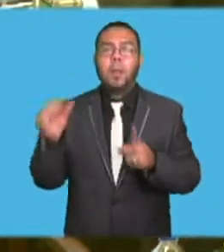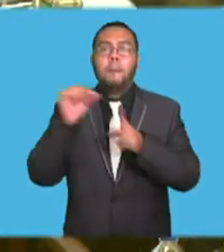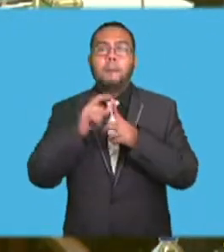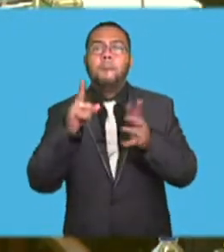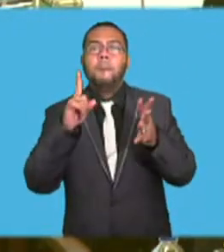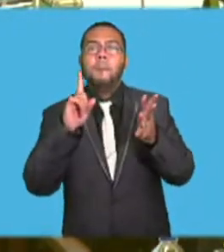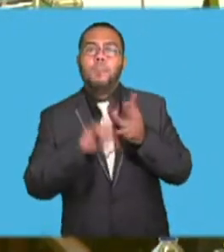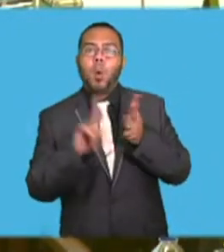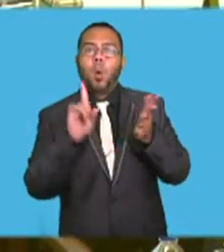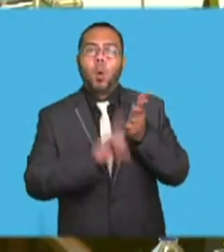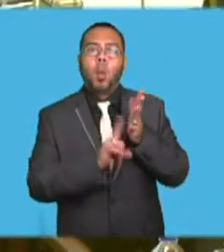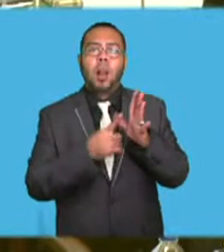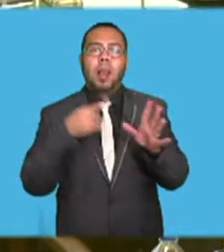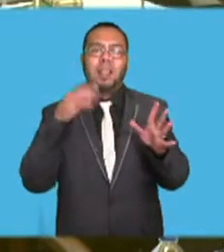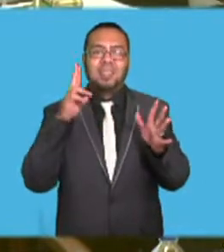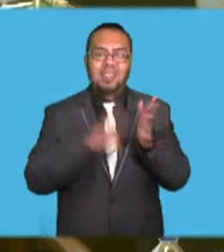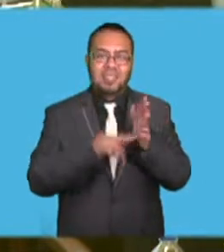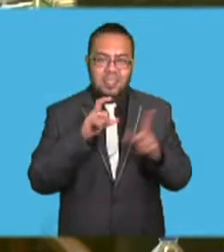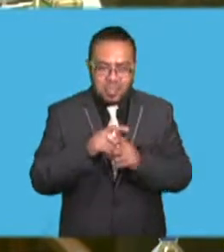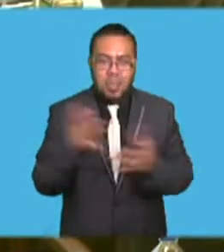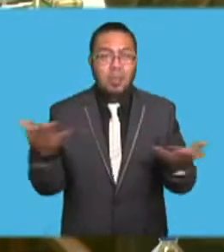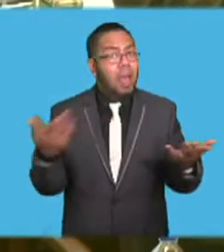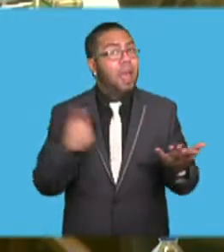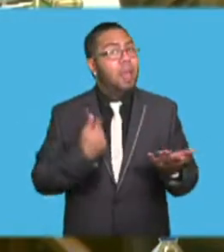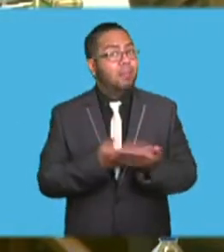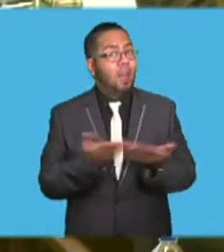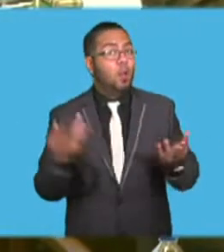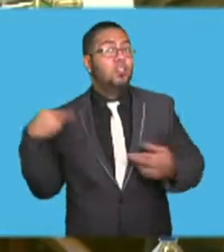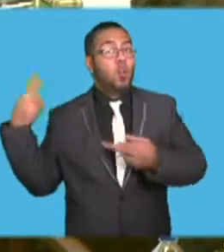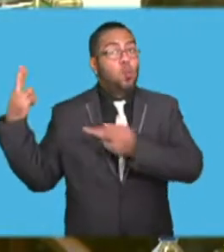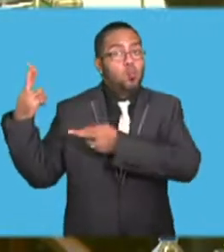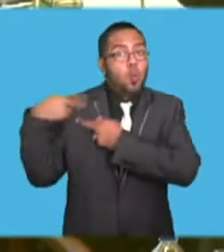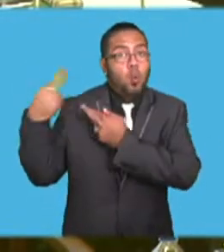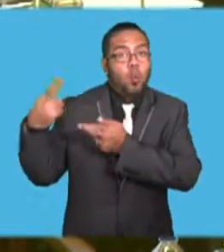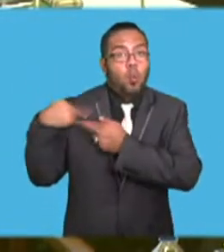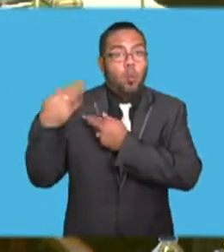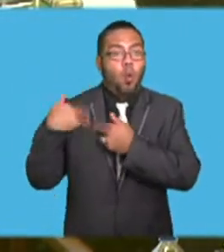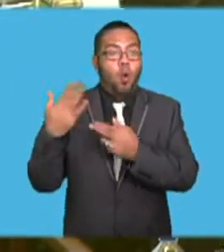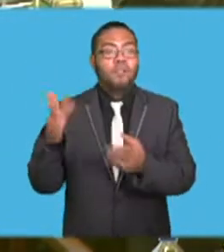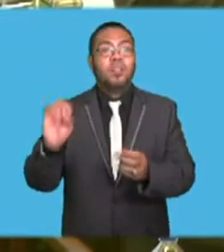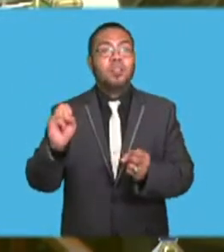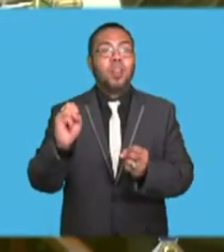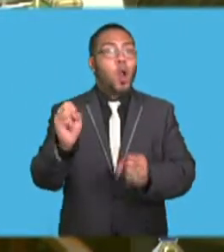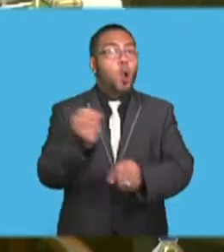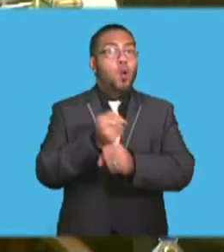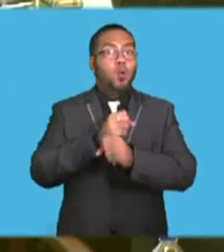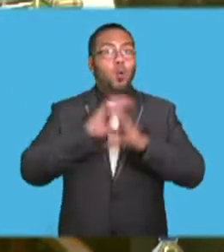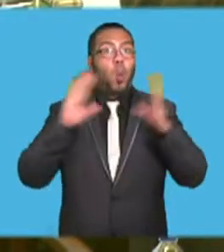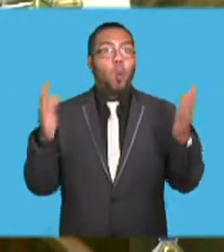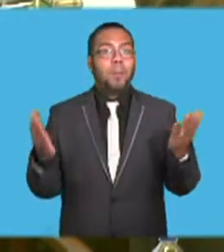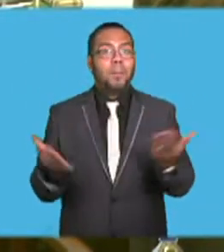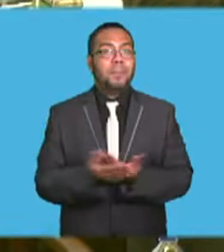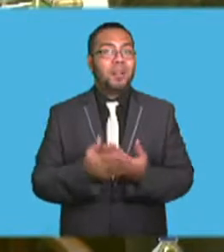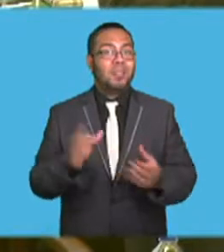and it's the role of the Global Climate Champions, Madam Speaker, to